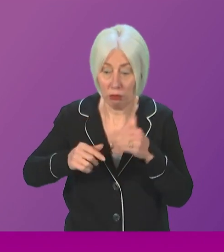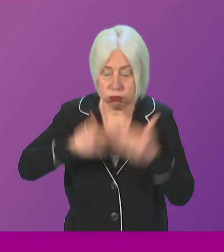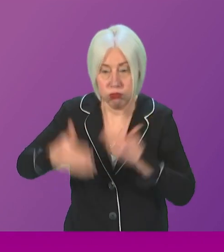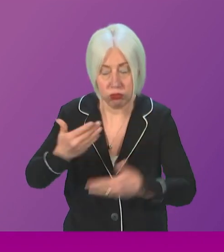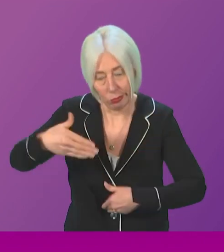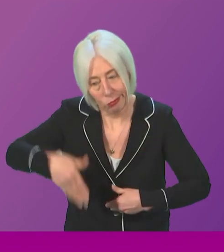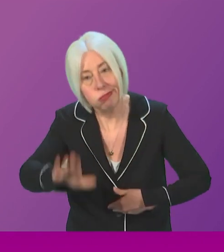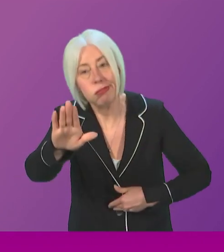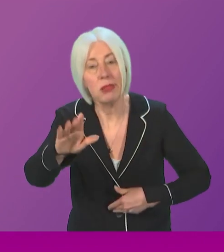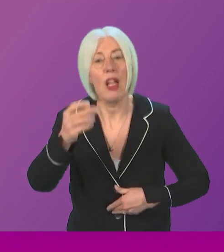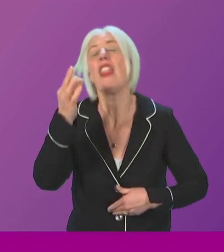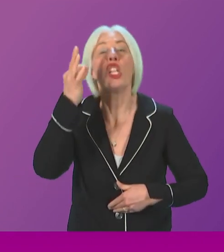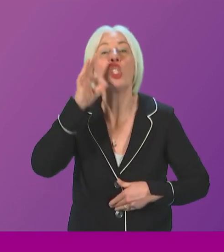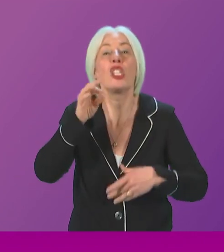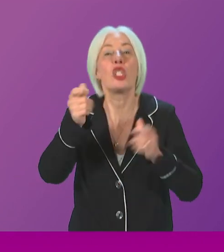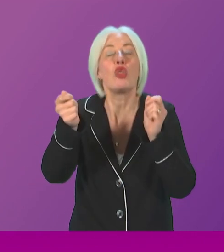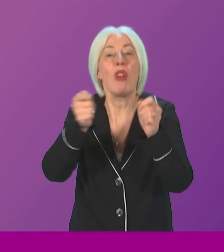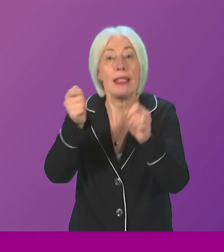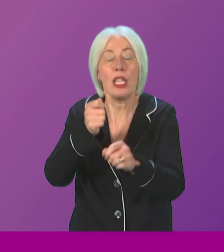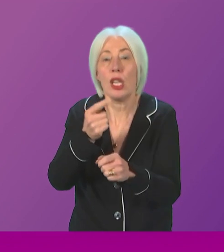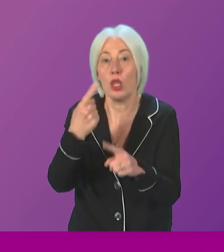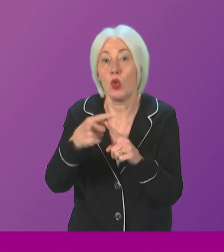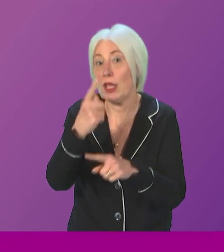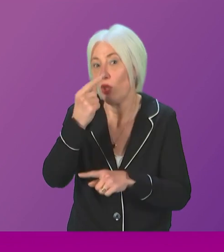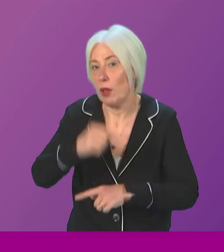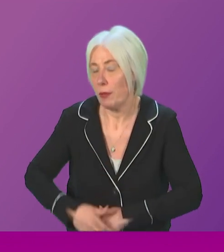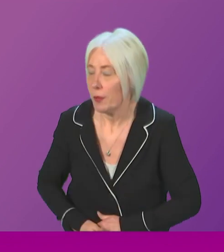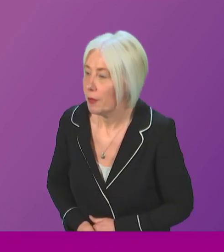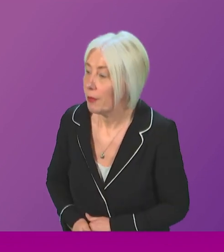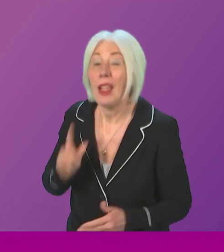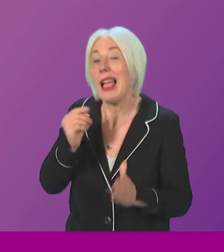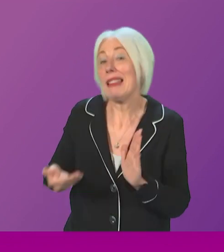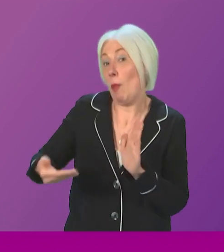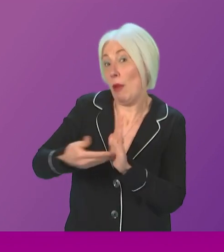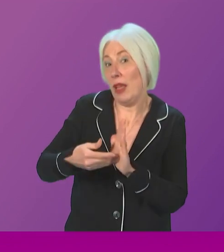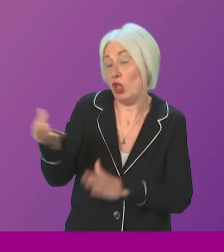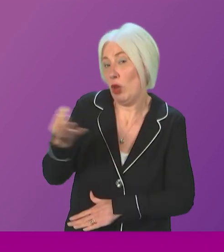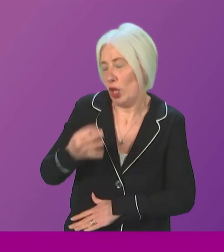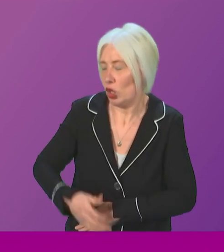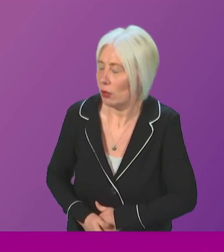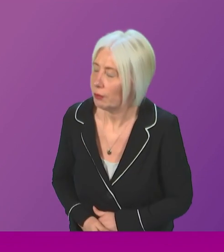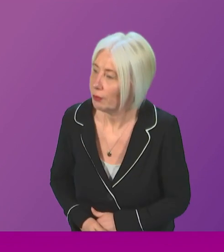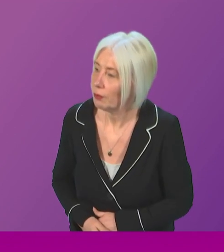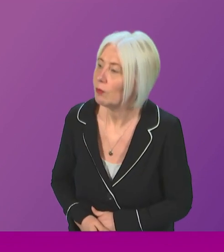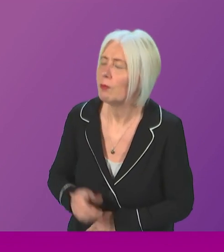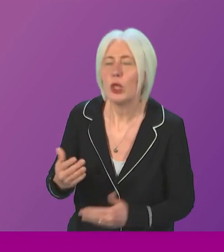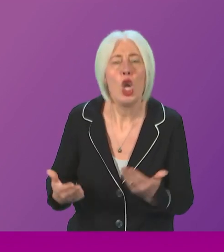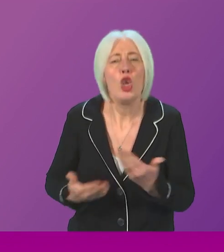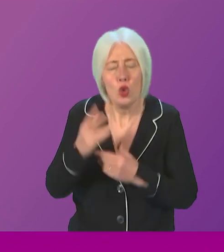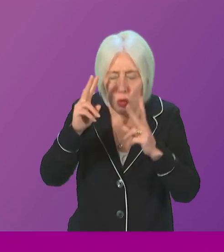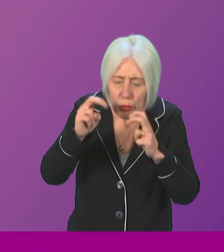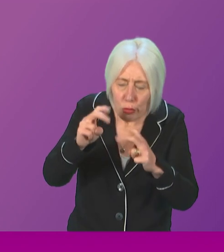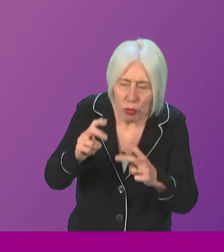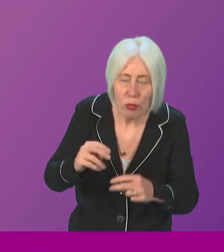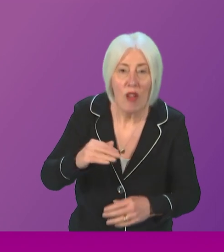we possibly can. A supplementary Liam Kerr. Very grateful, Presiding Officer. First Minister, new exploration and production